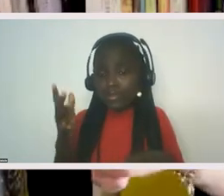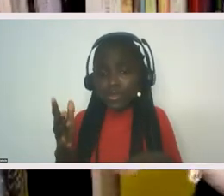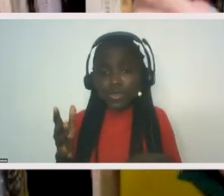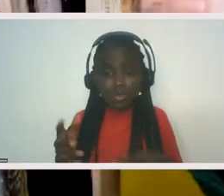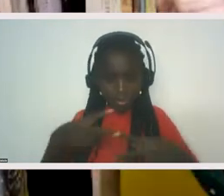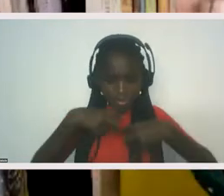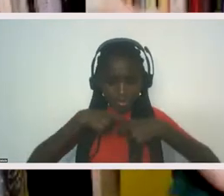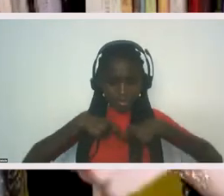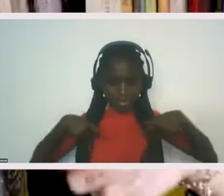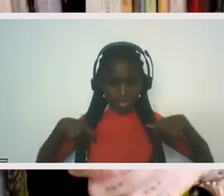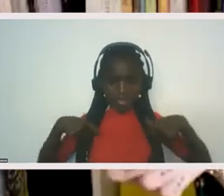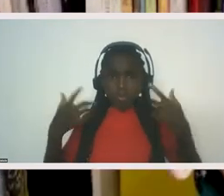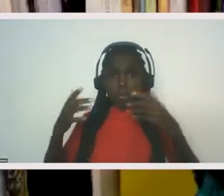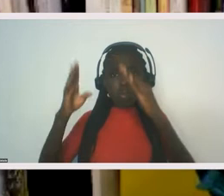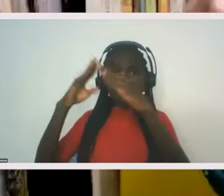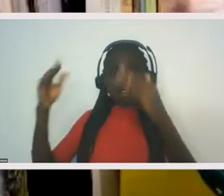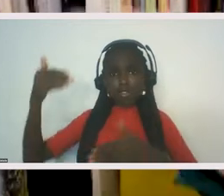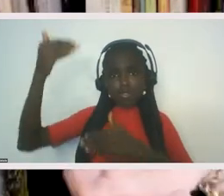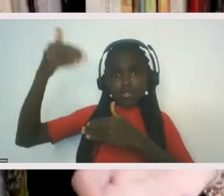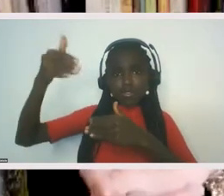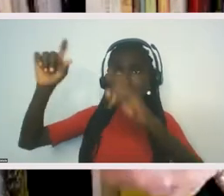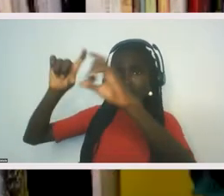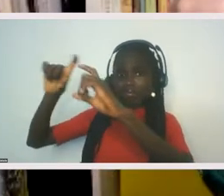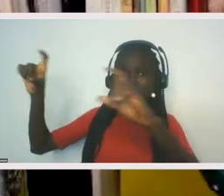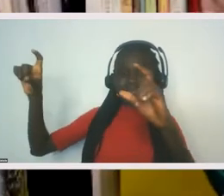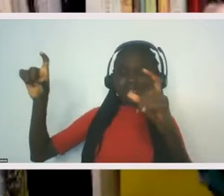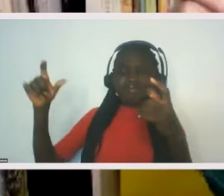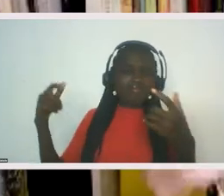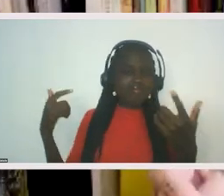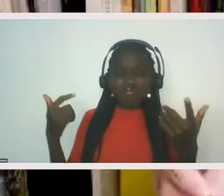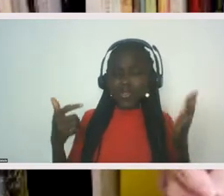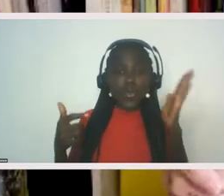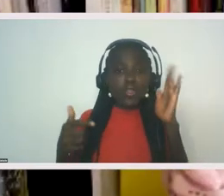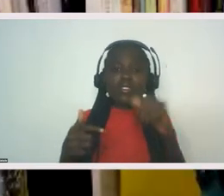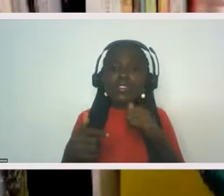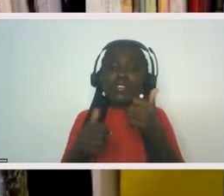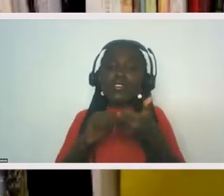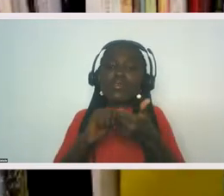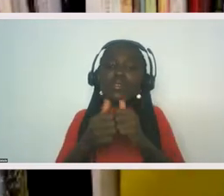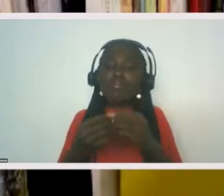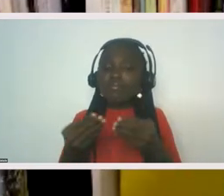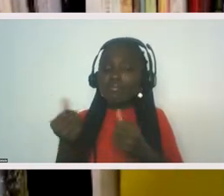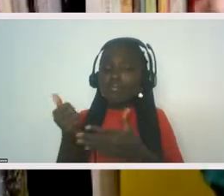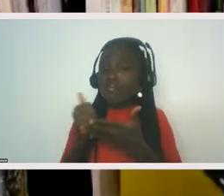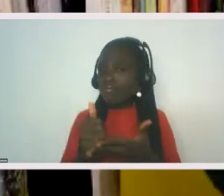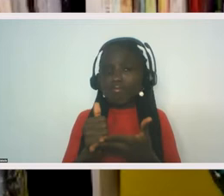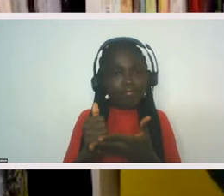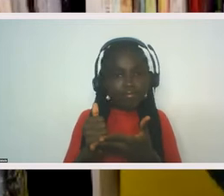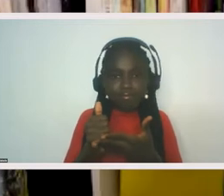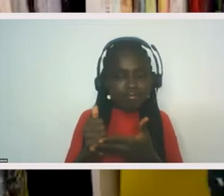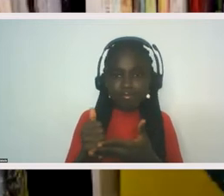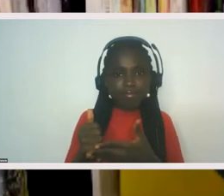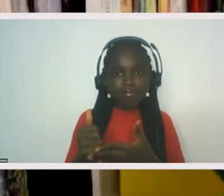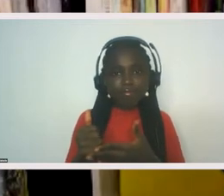on the, on the manicured lawn that has been sprayed a thousand times, won't quite cut it in terms of the